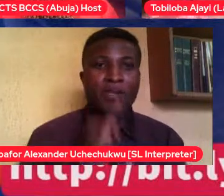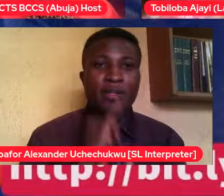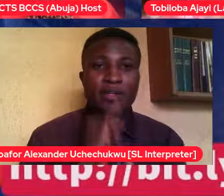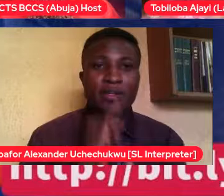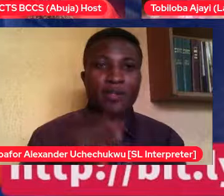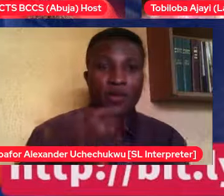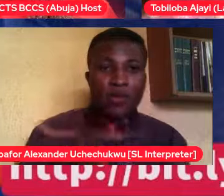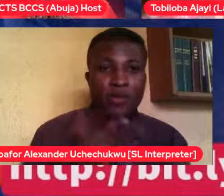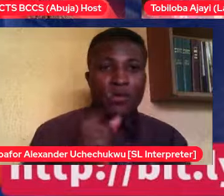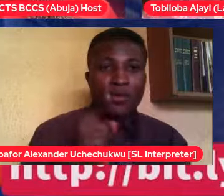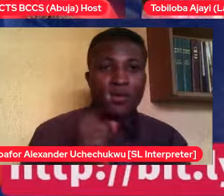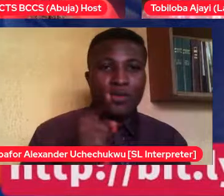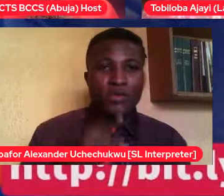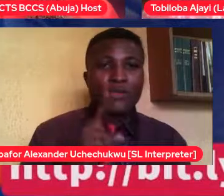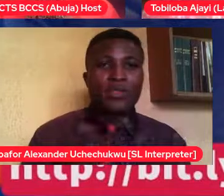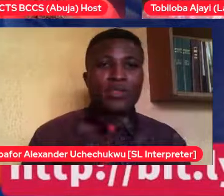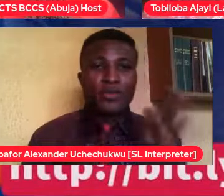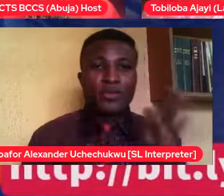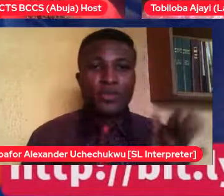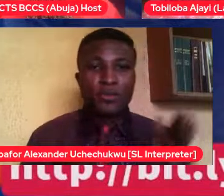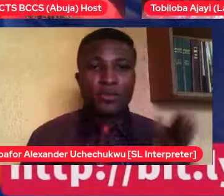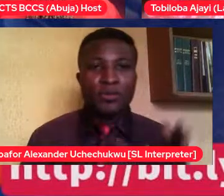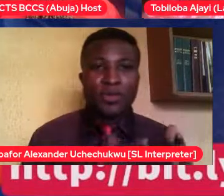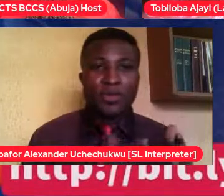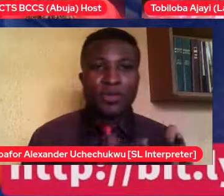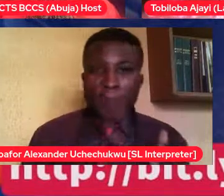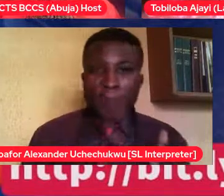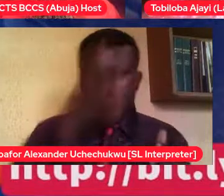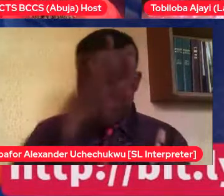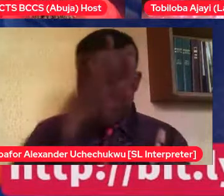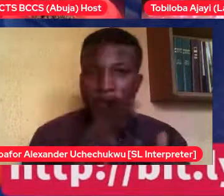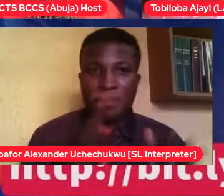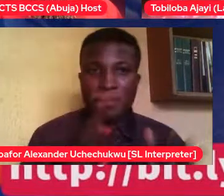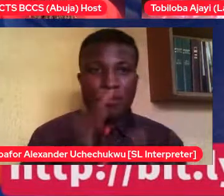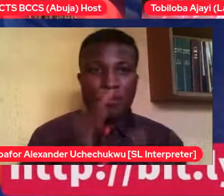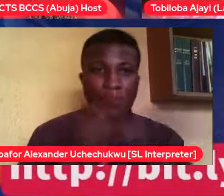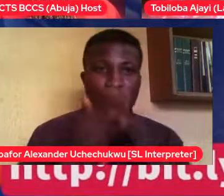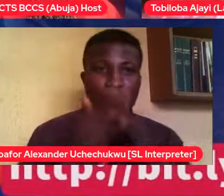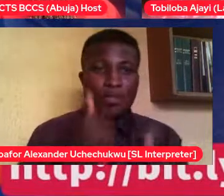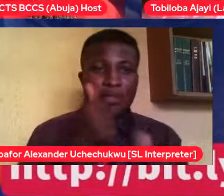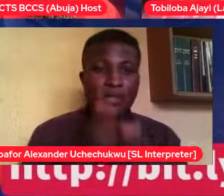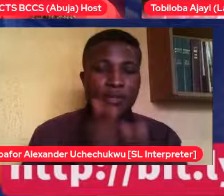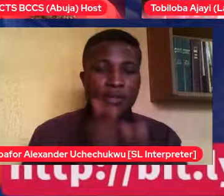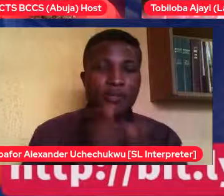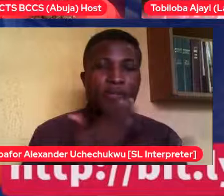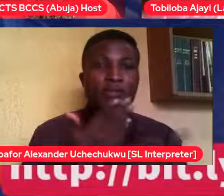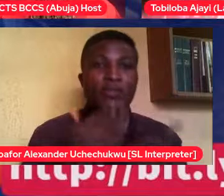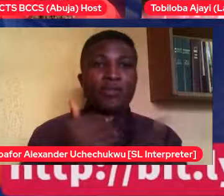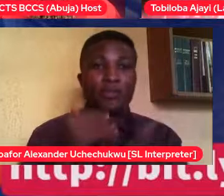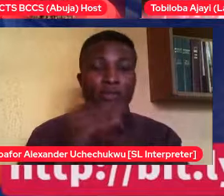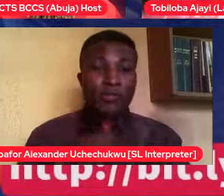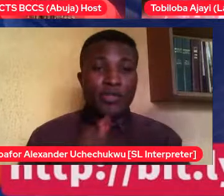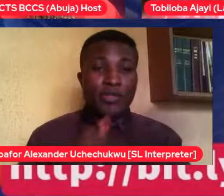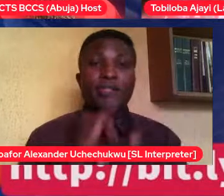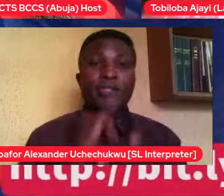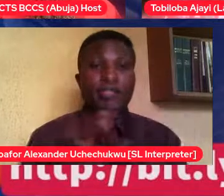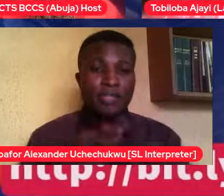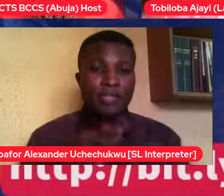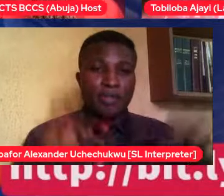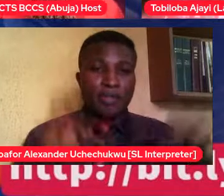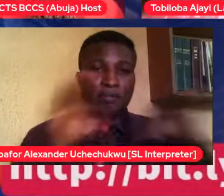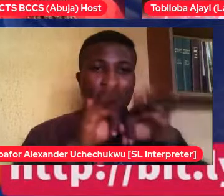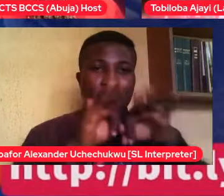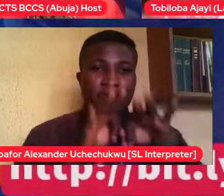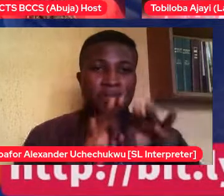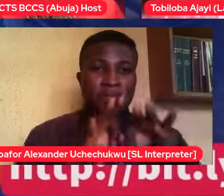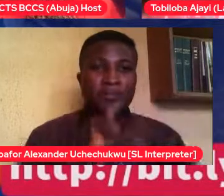So parents building self confidence is very important. That's what Vasira, thank you Vasira, that's my doc in the house. Thank you doctor